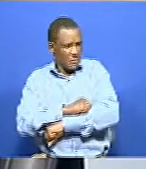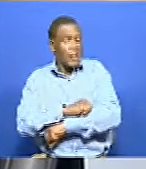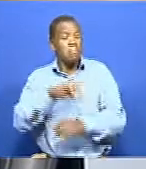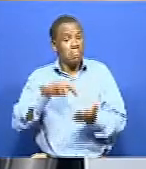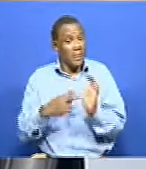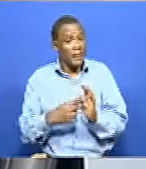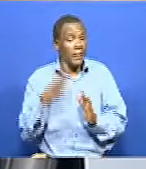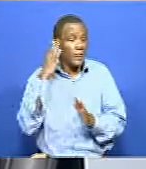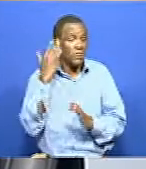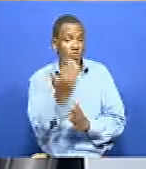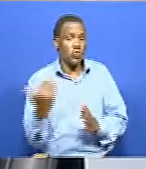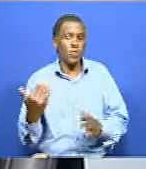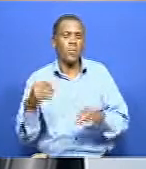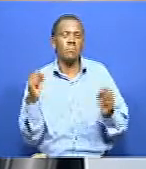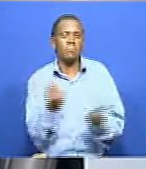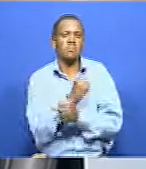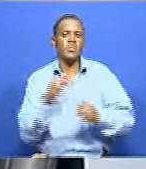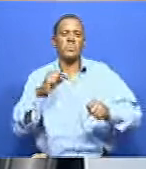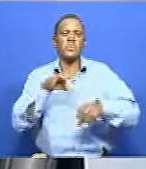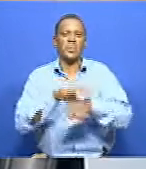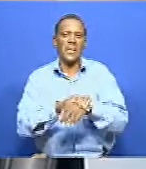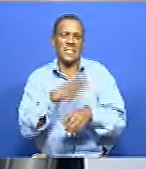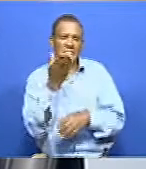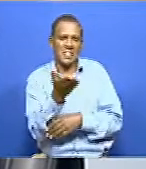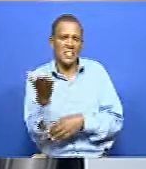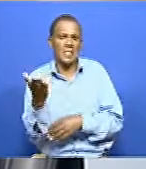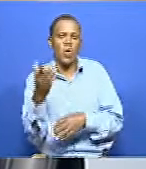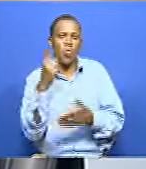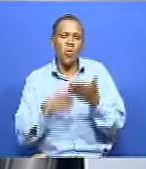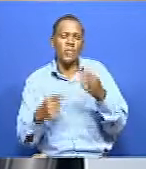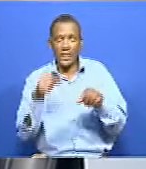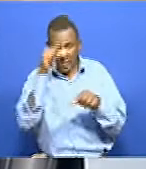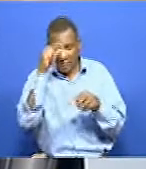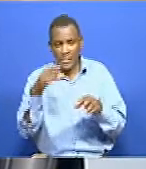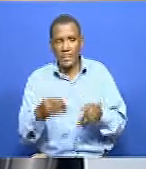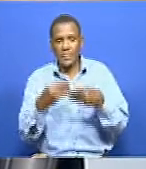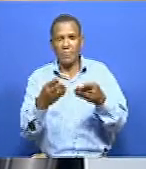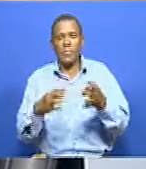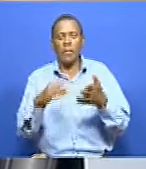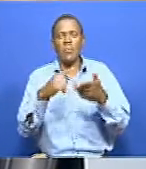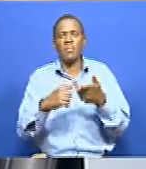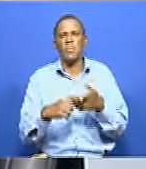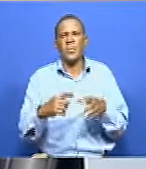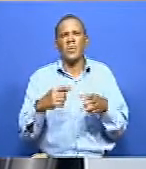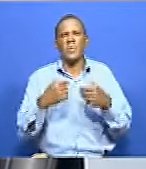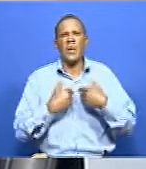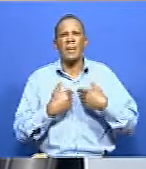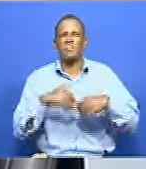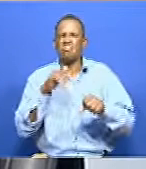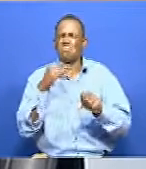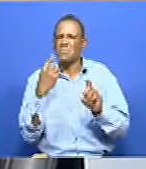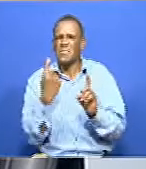access what even this community-based learning that the government is rolling out this week. Number four, we have, like, a lot of platforms,